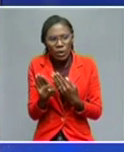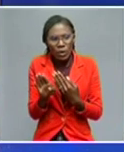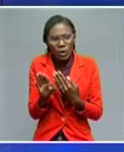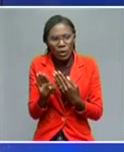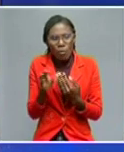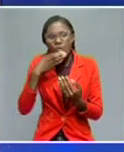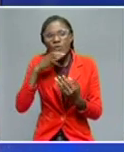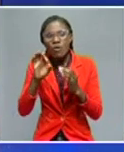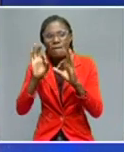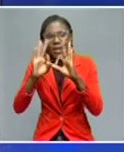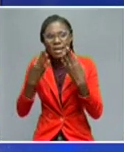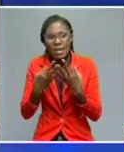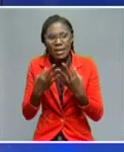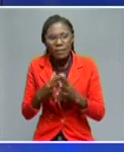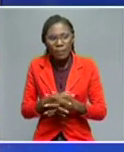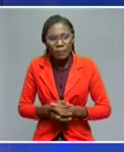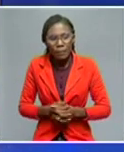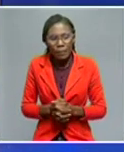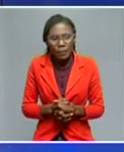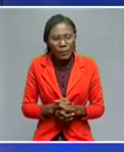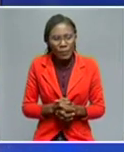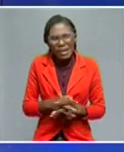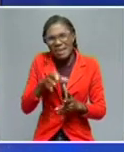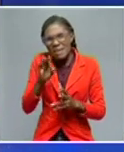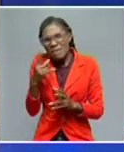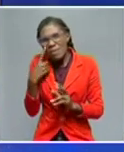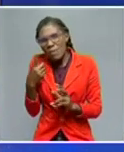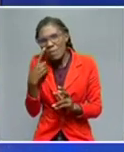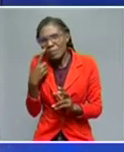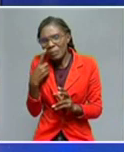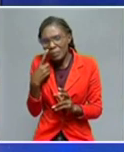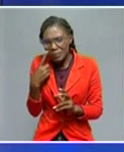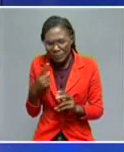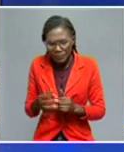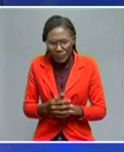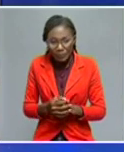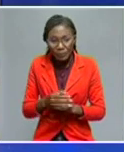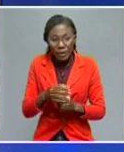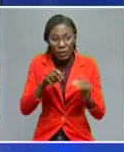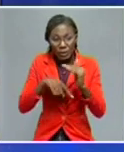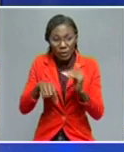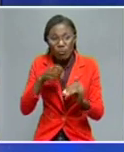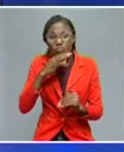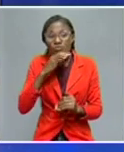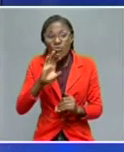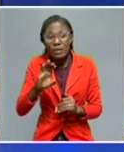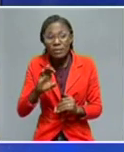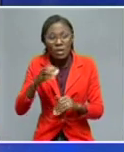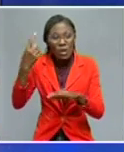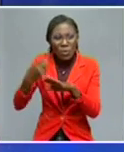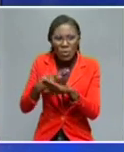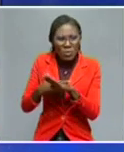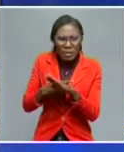Russian Federation. You see Russia has always been bordered